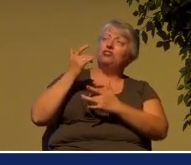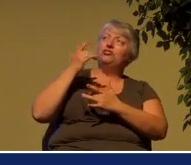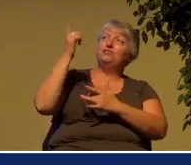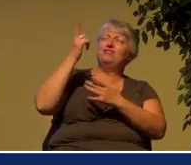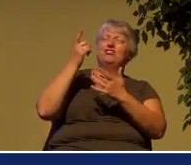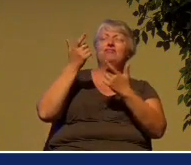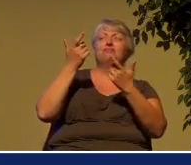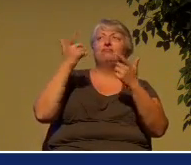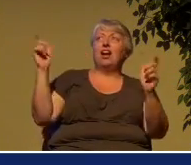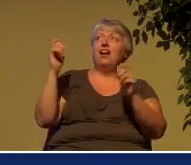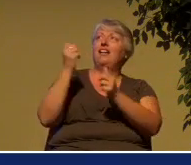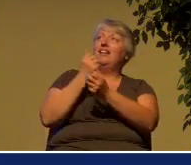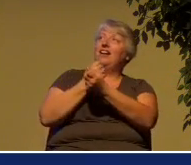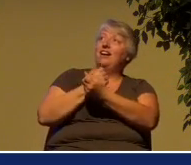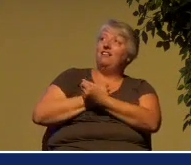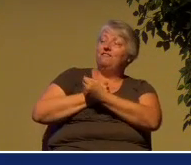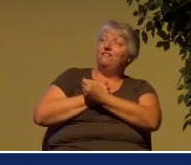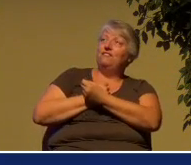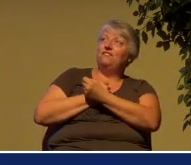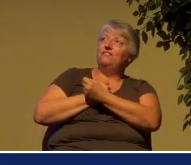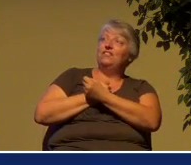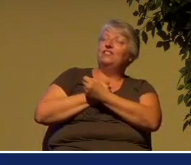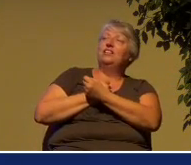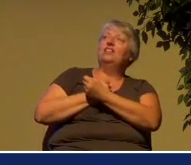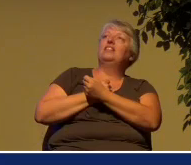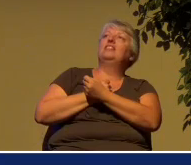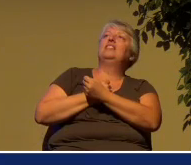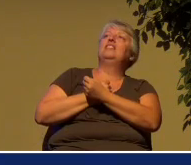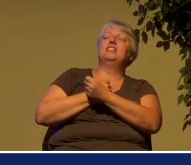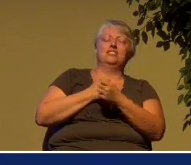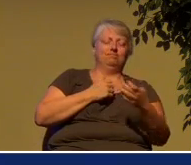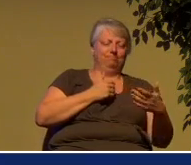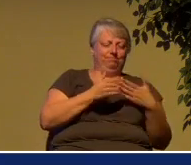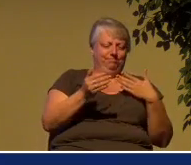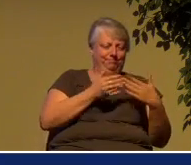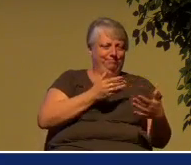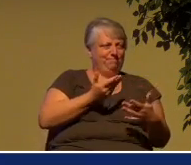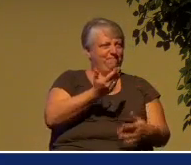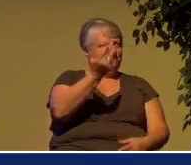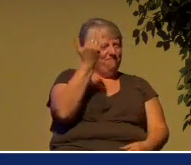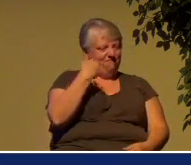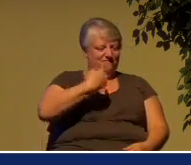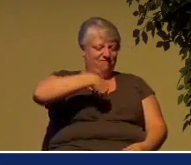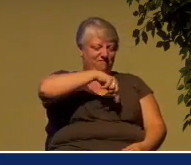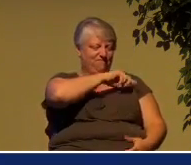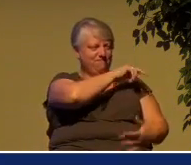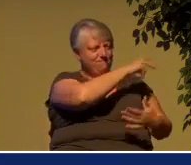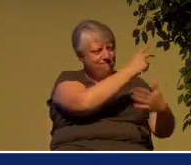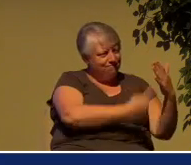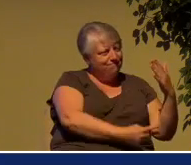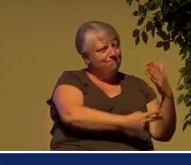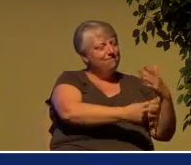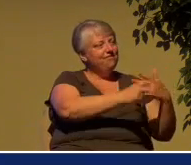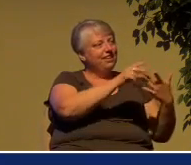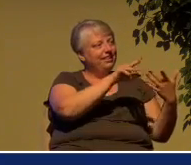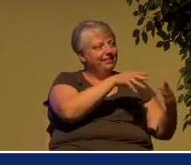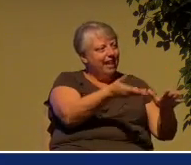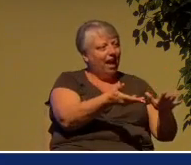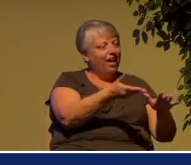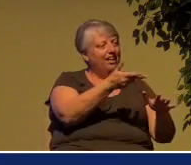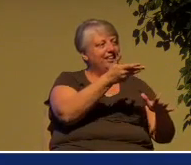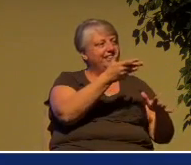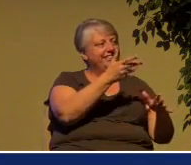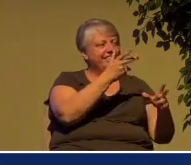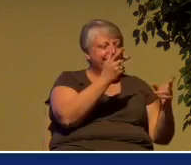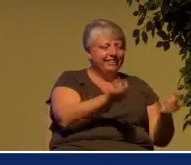love with which he loved us, even when we were dead through our trespasses, did